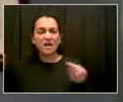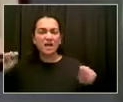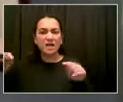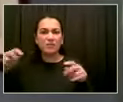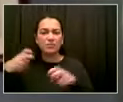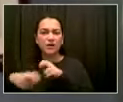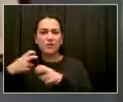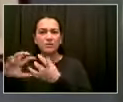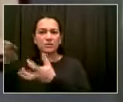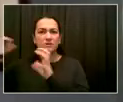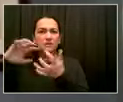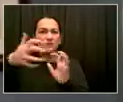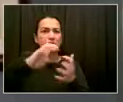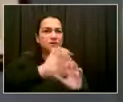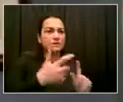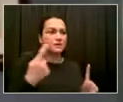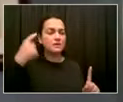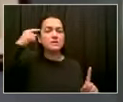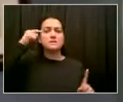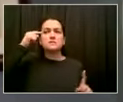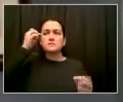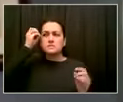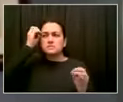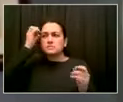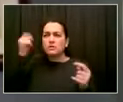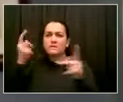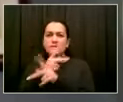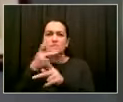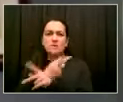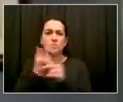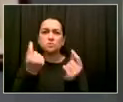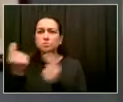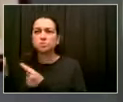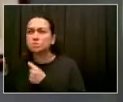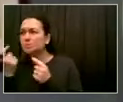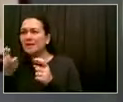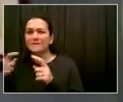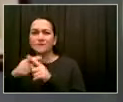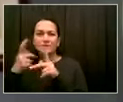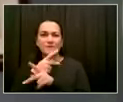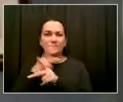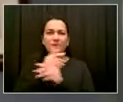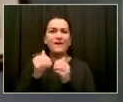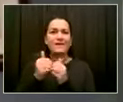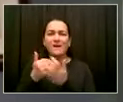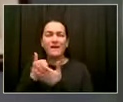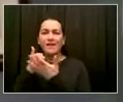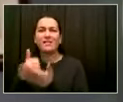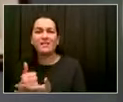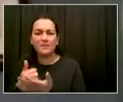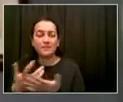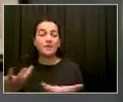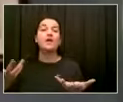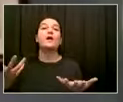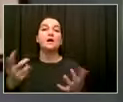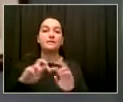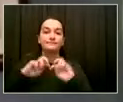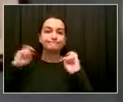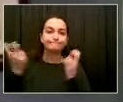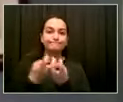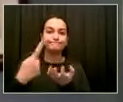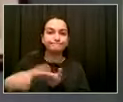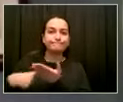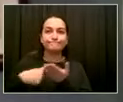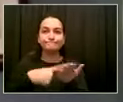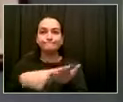Queens and Far Rockaway is a major step forward. The infusion of this funding will expand not only the resources for Rock Safe